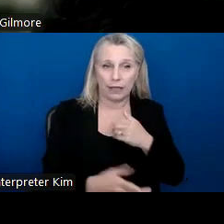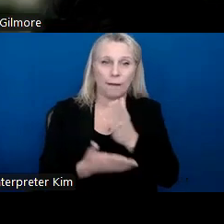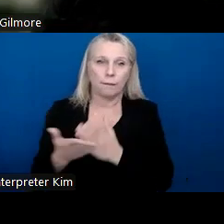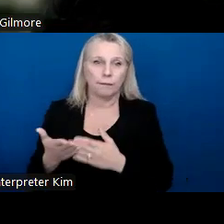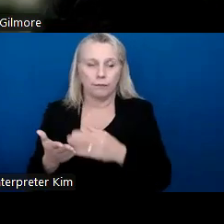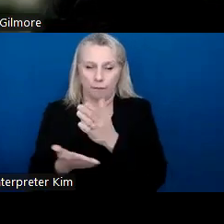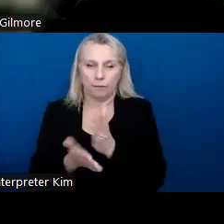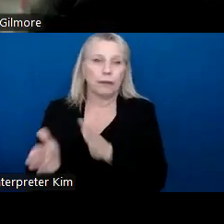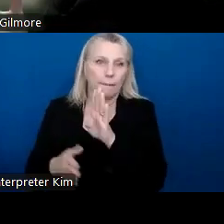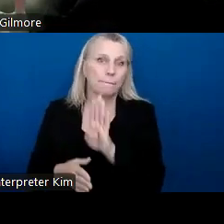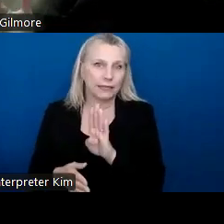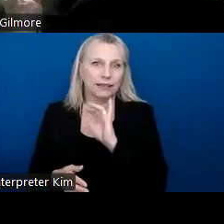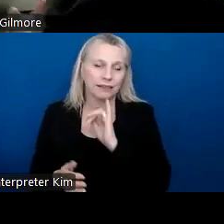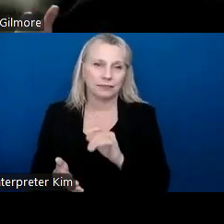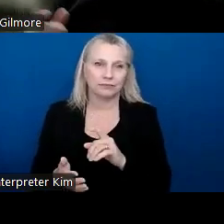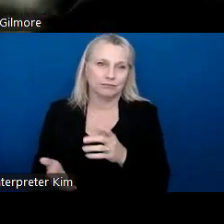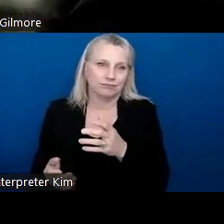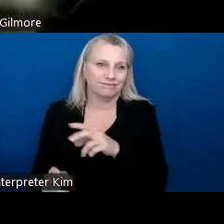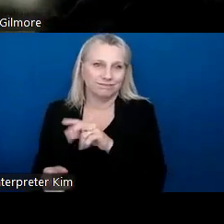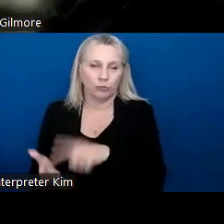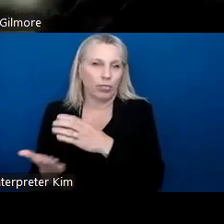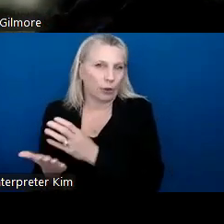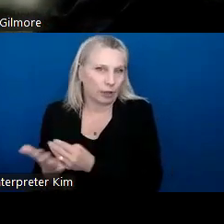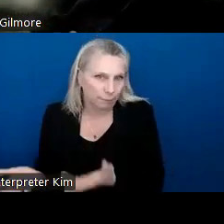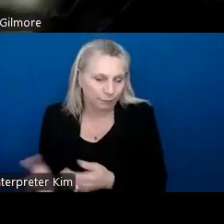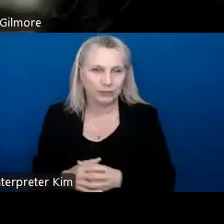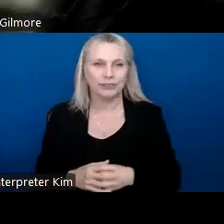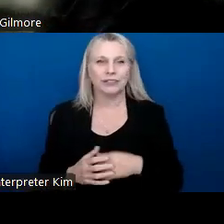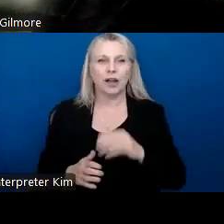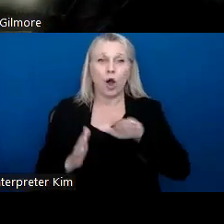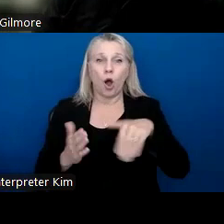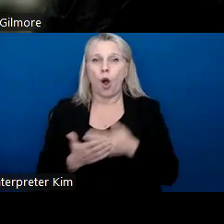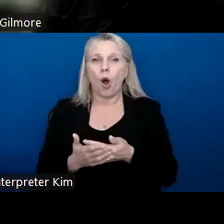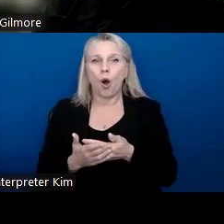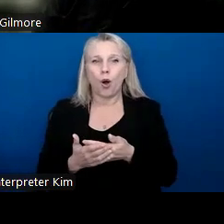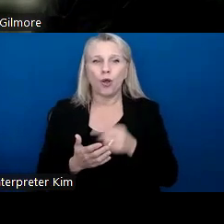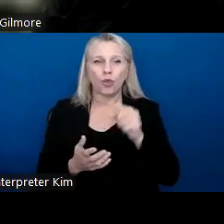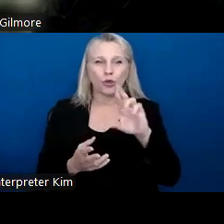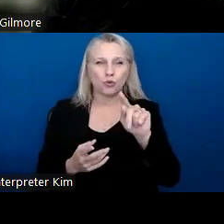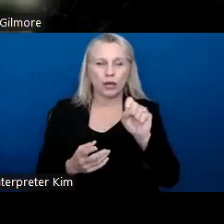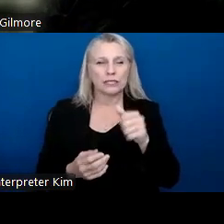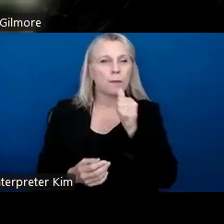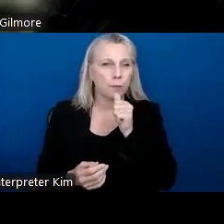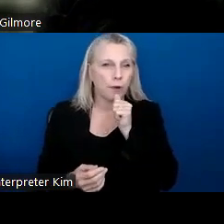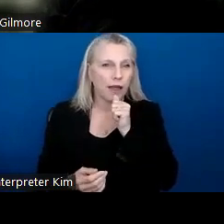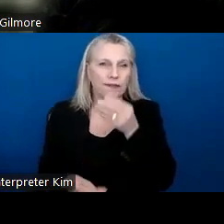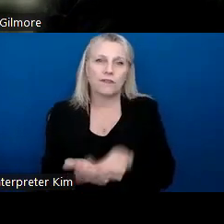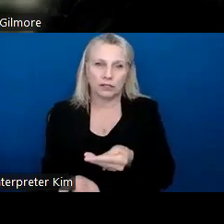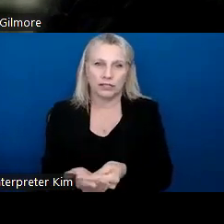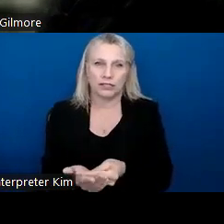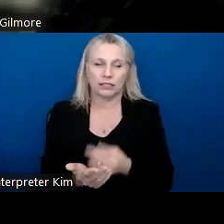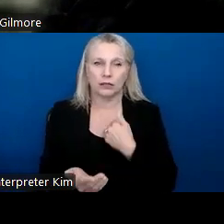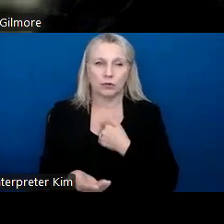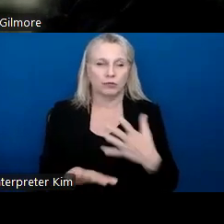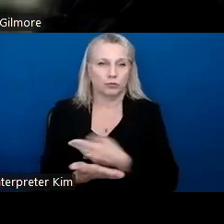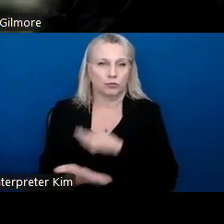So our funding is all through grants or private funding. When we've raised funds for